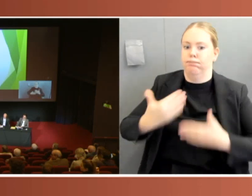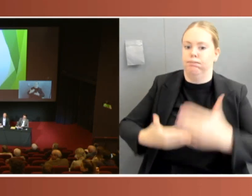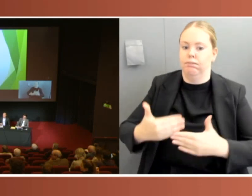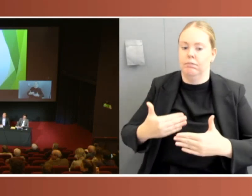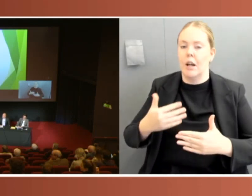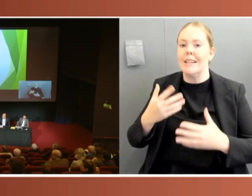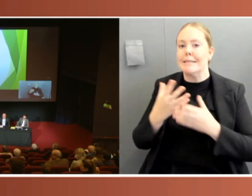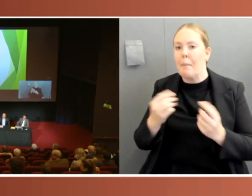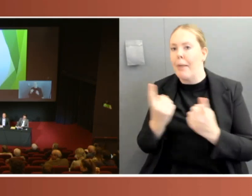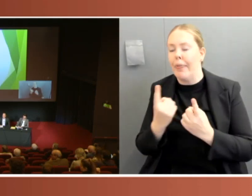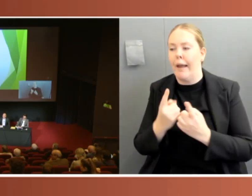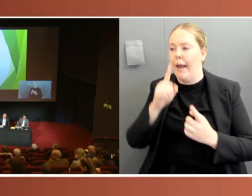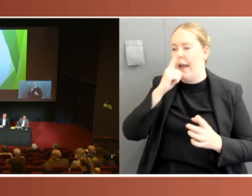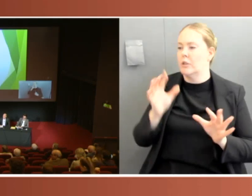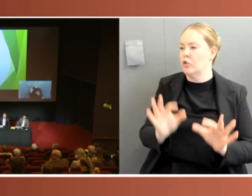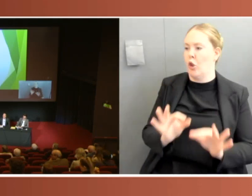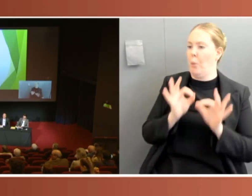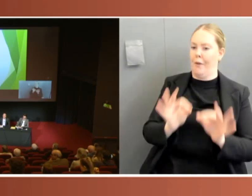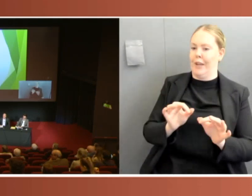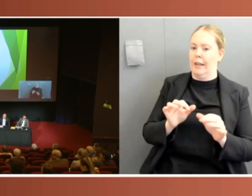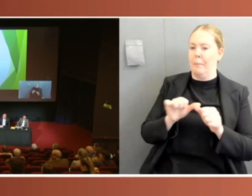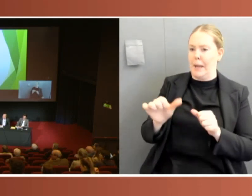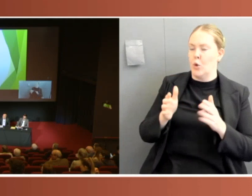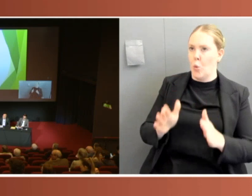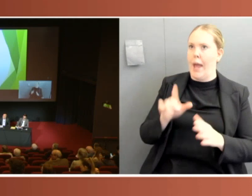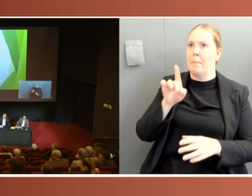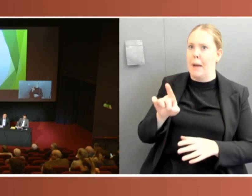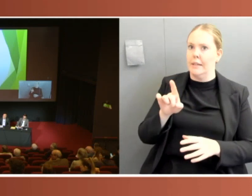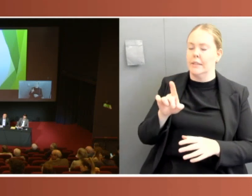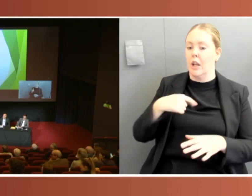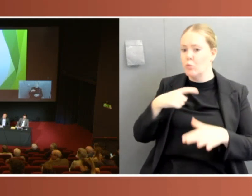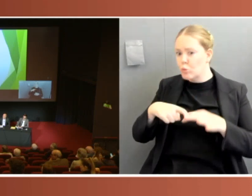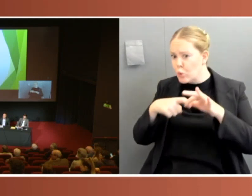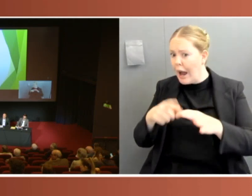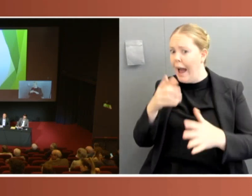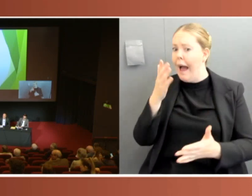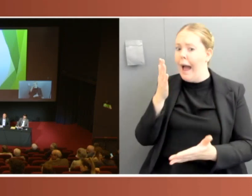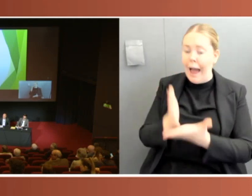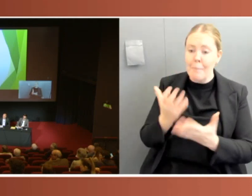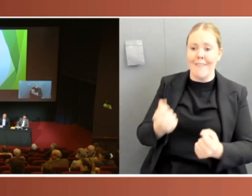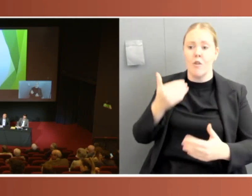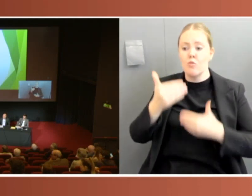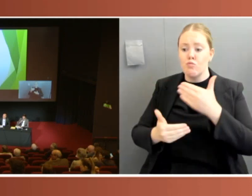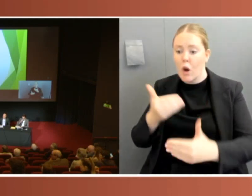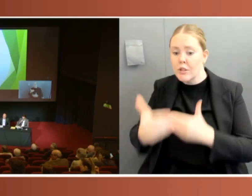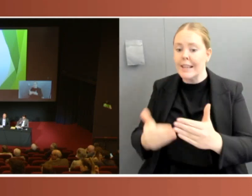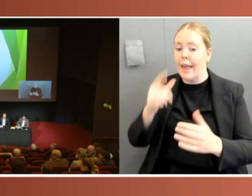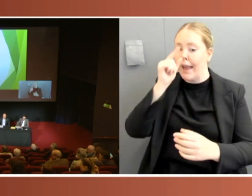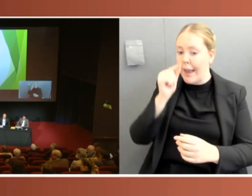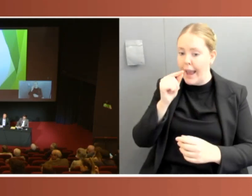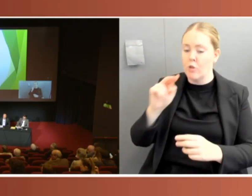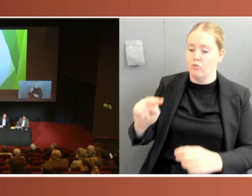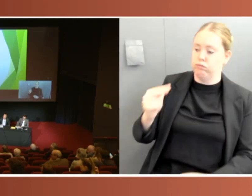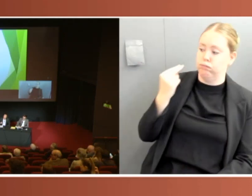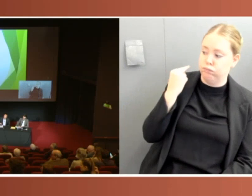So my question is, is there a process where they can go back over the last few years and look at it and say, we don't want any of this